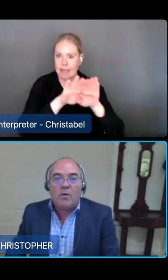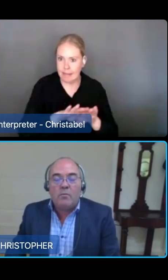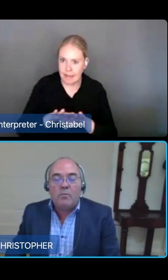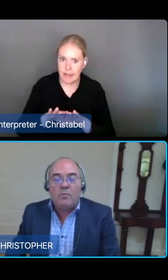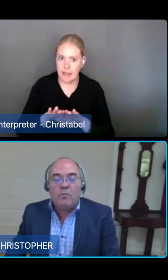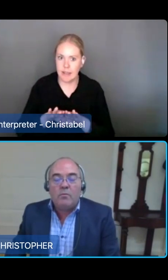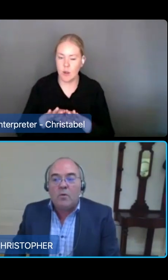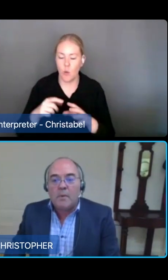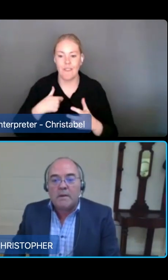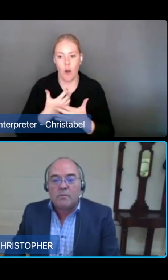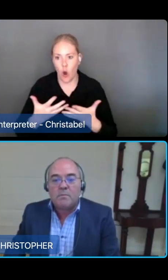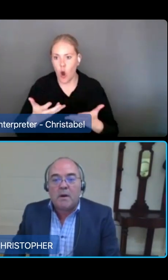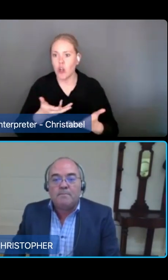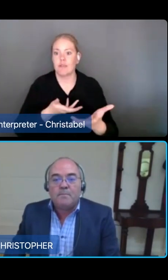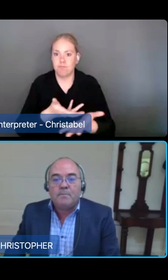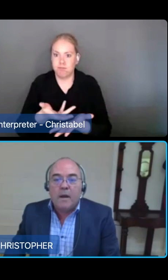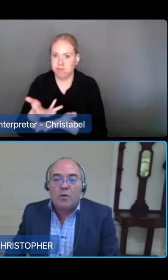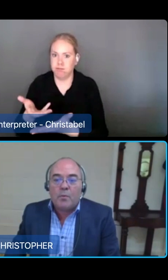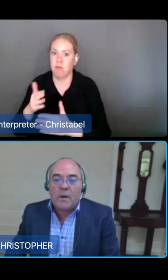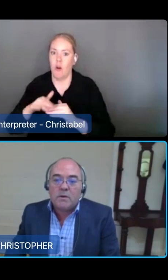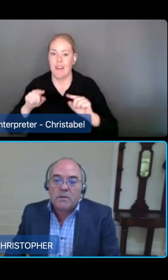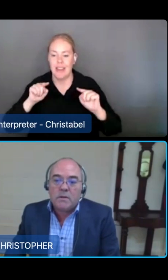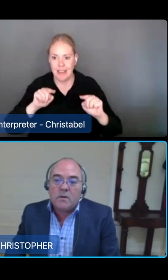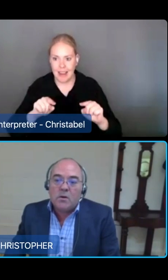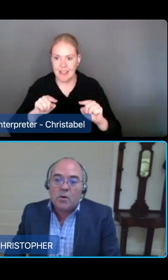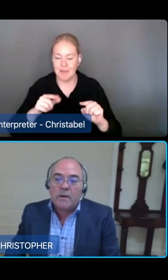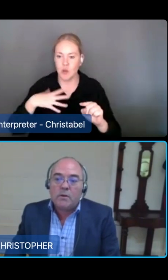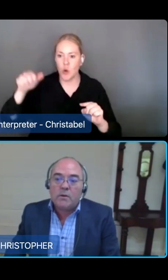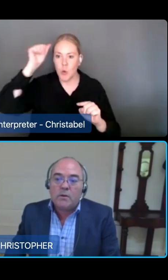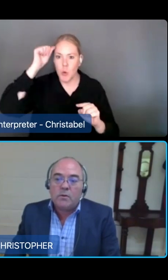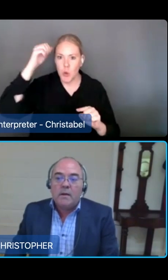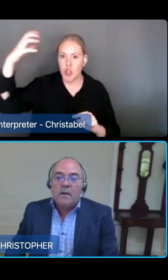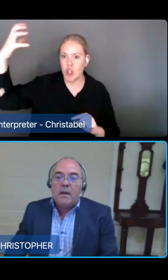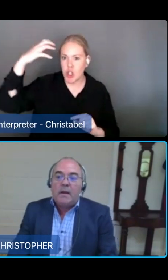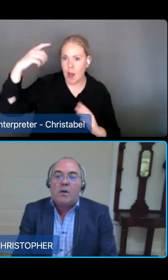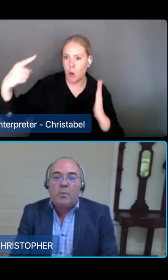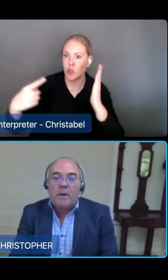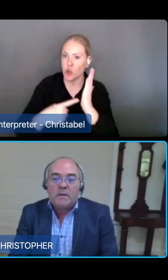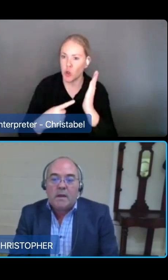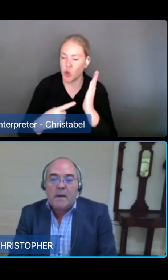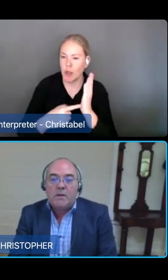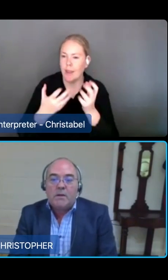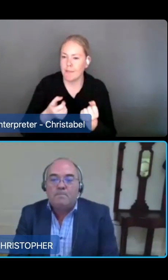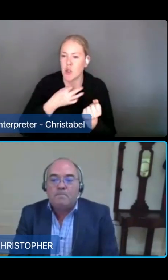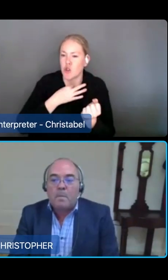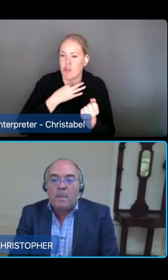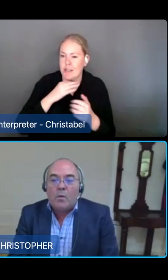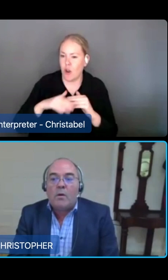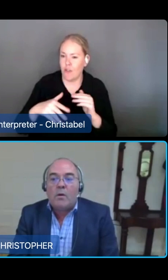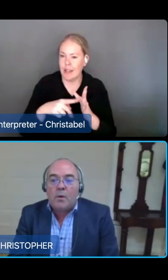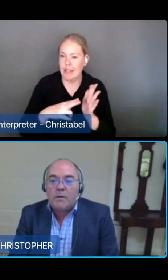home or community based respite, and incorporates nursing or clinical care and complex care management.